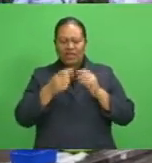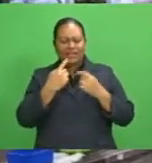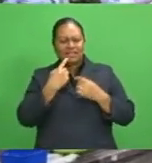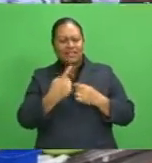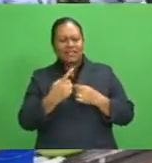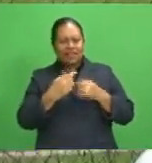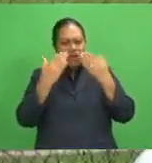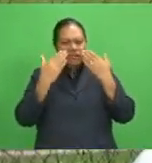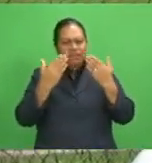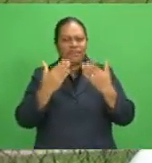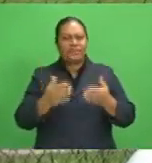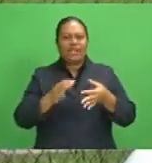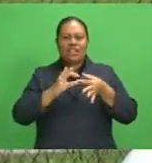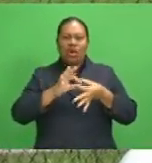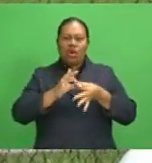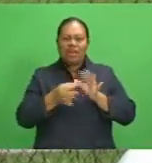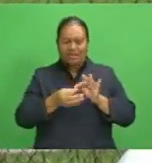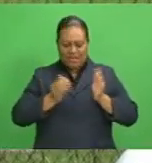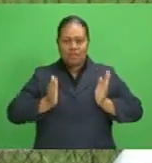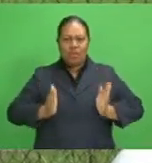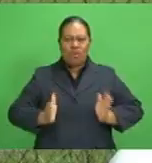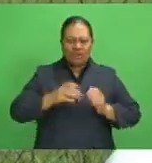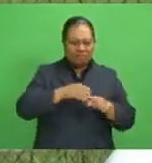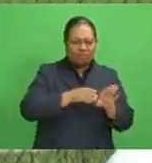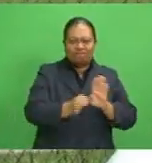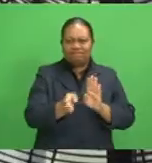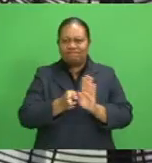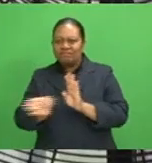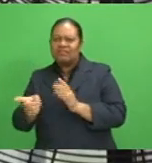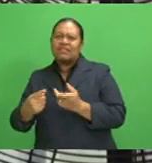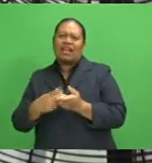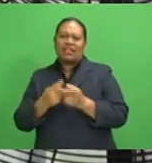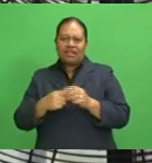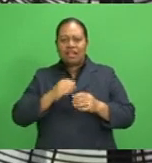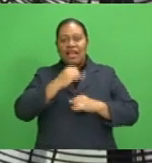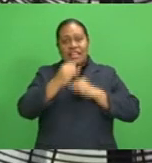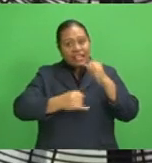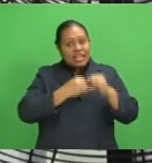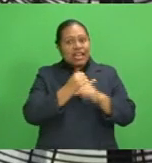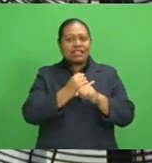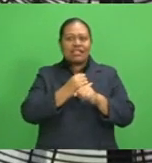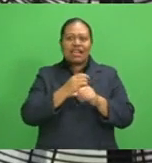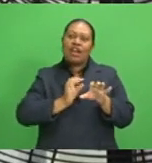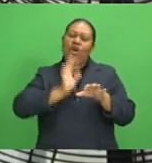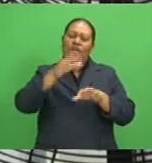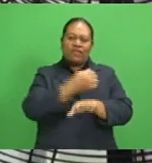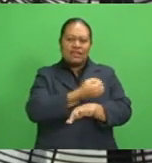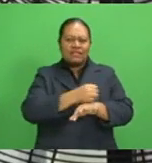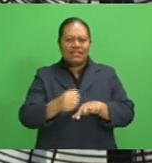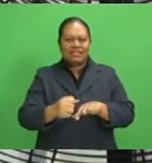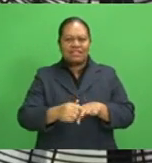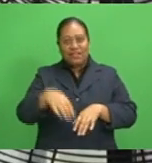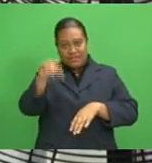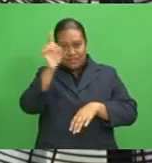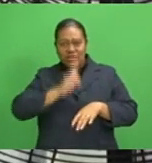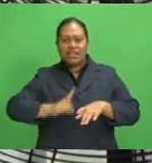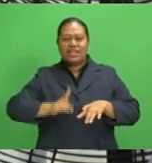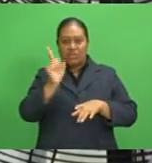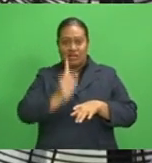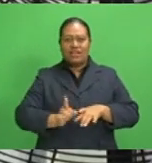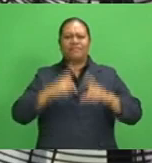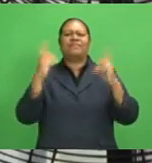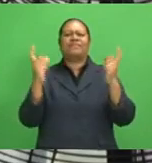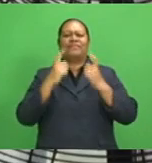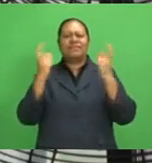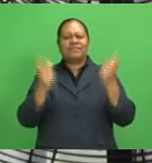done by Olympic sporting bodies both locally and abroad. Today is about celebrating and